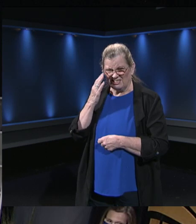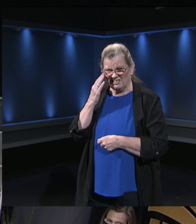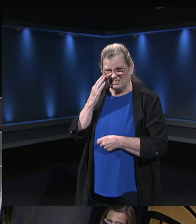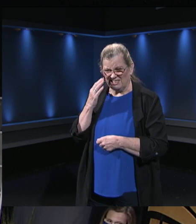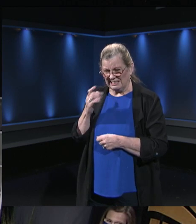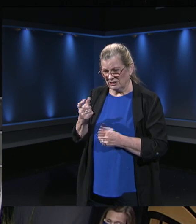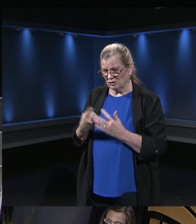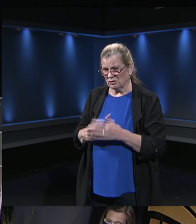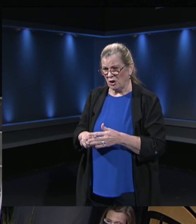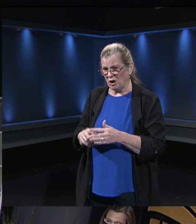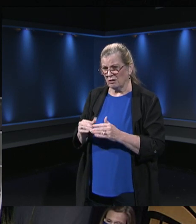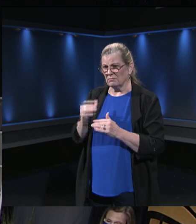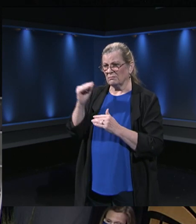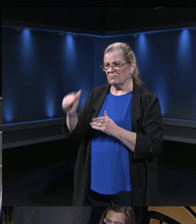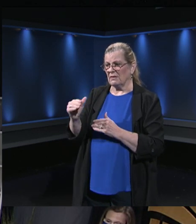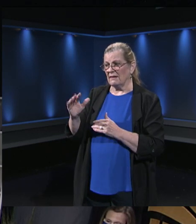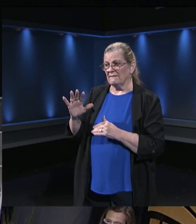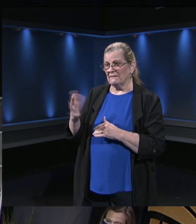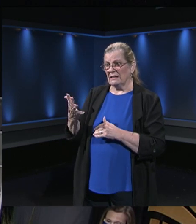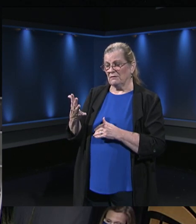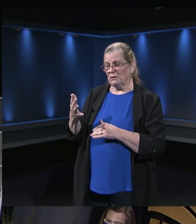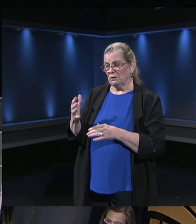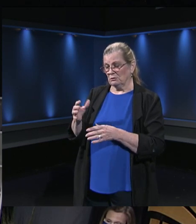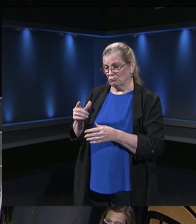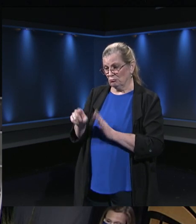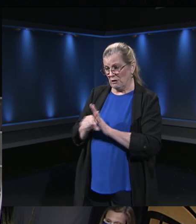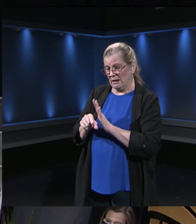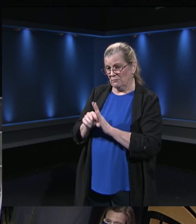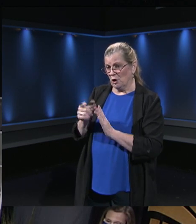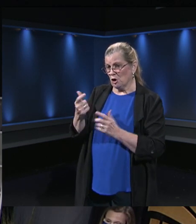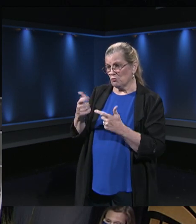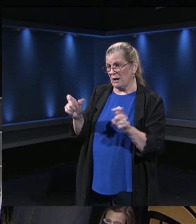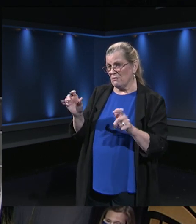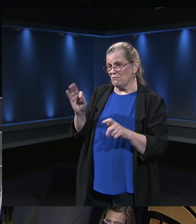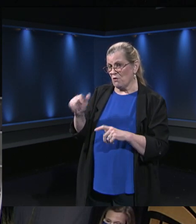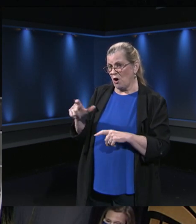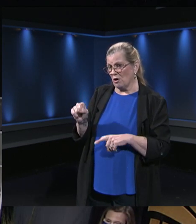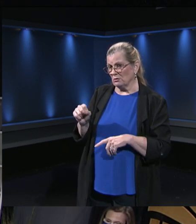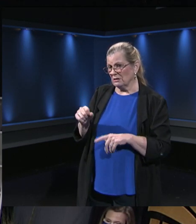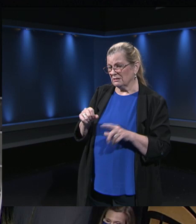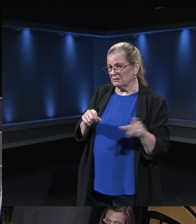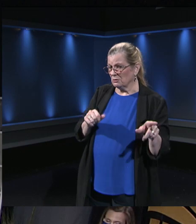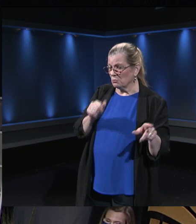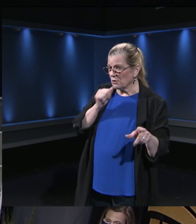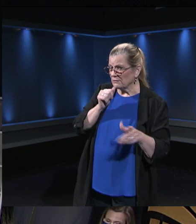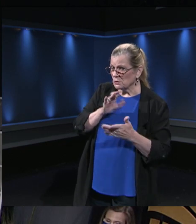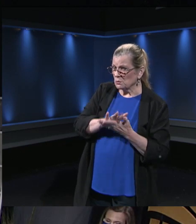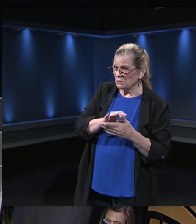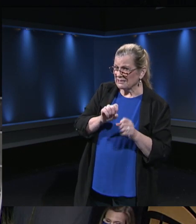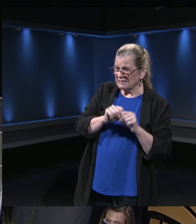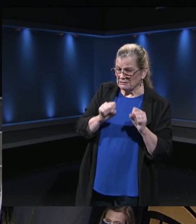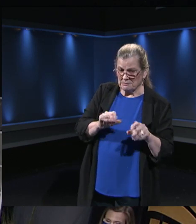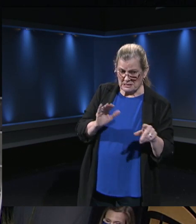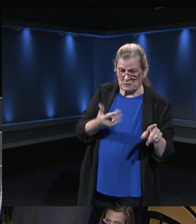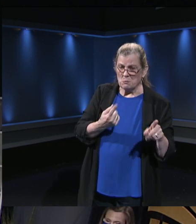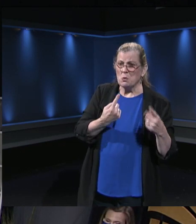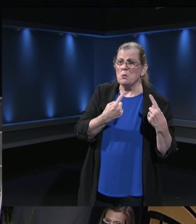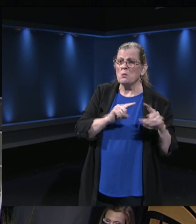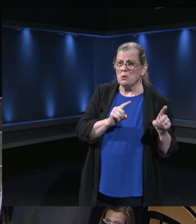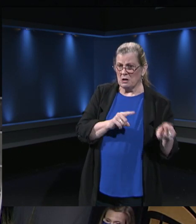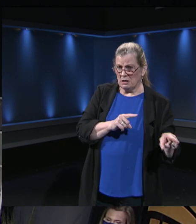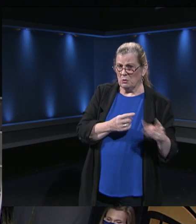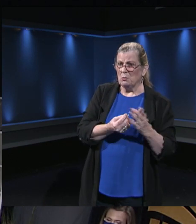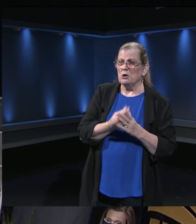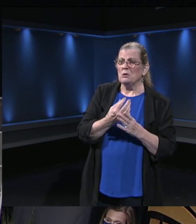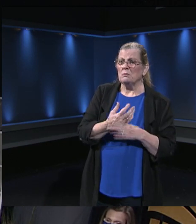School, or trust the system that worked when COVID hit and was very, very successful. We would love to be